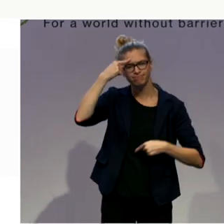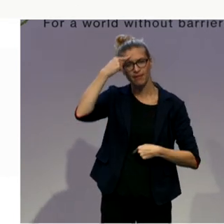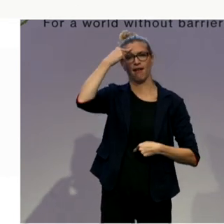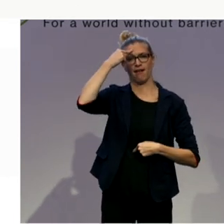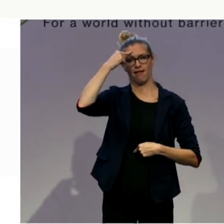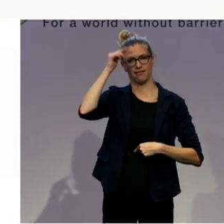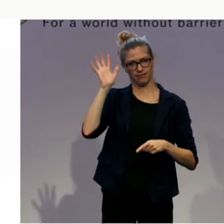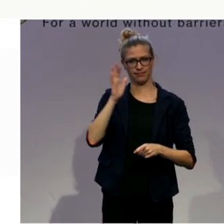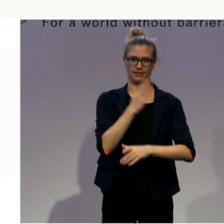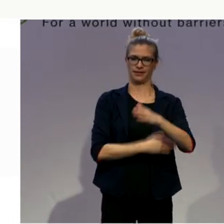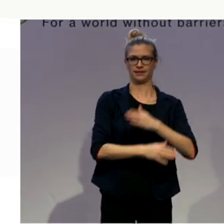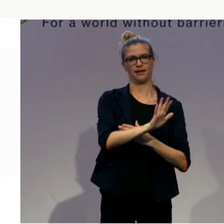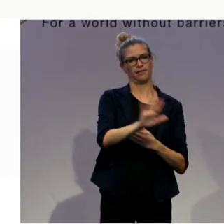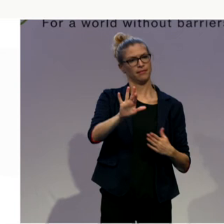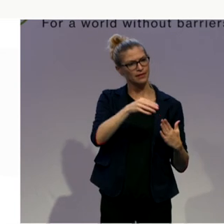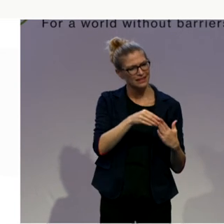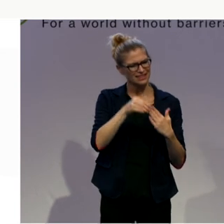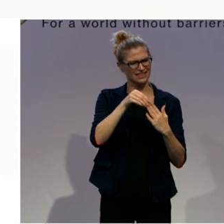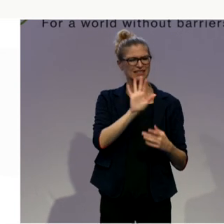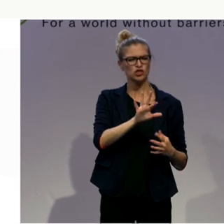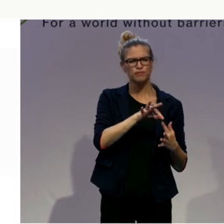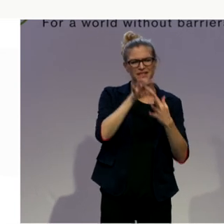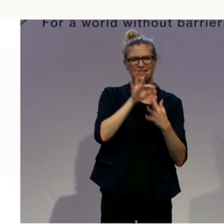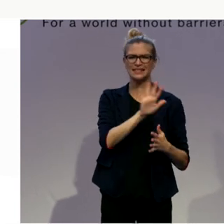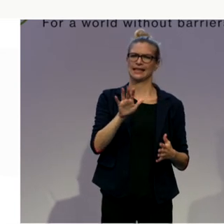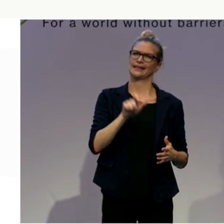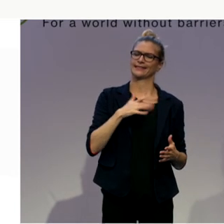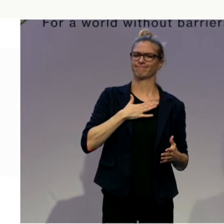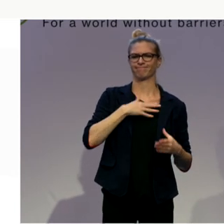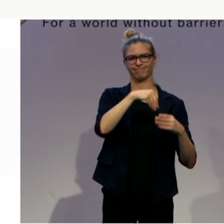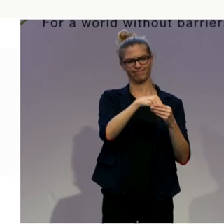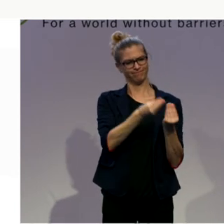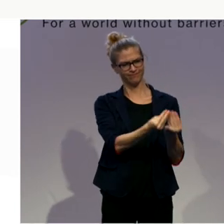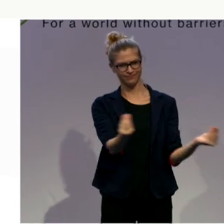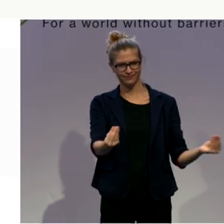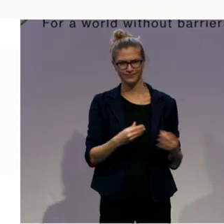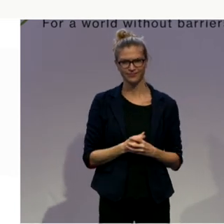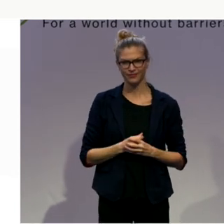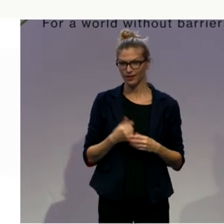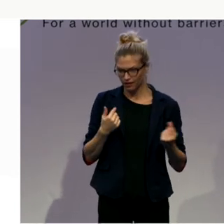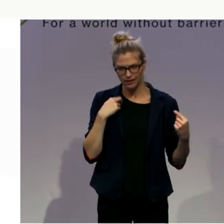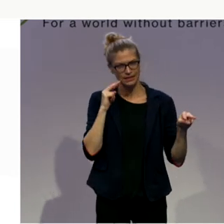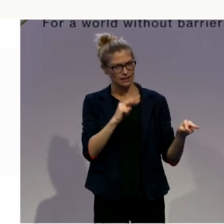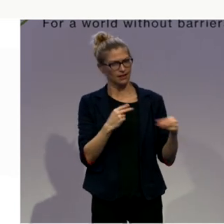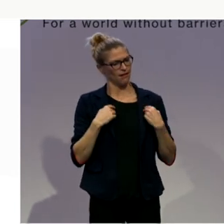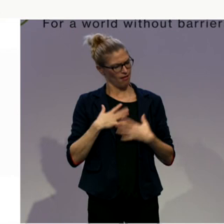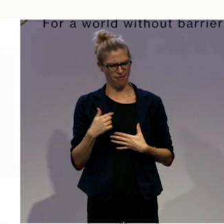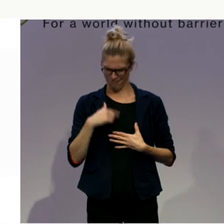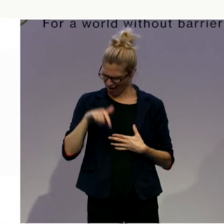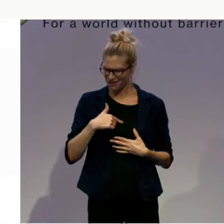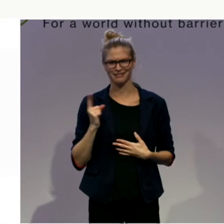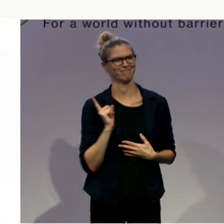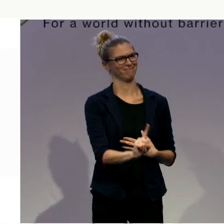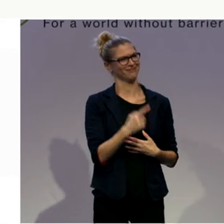needs. I see it my personal duty to be here. We live in a time